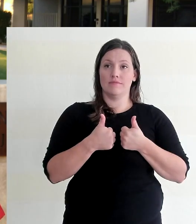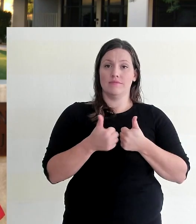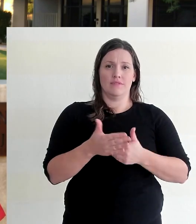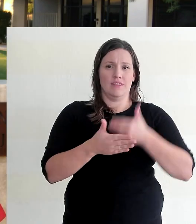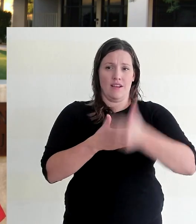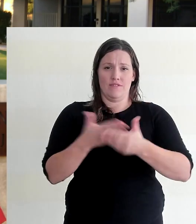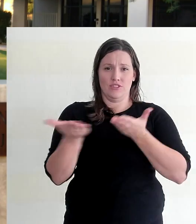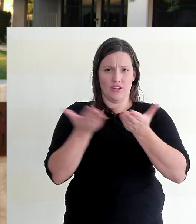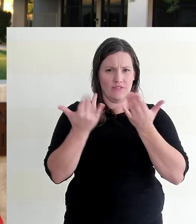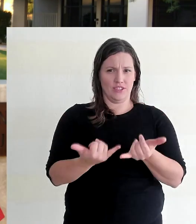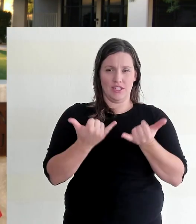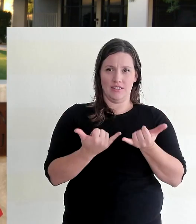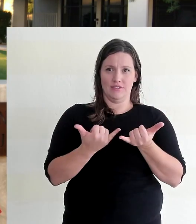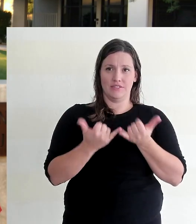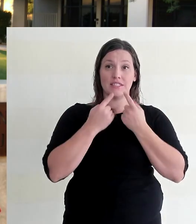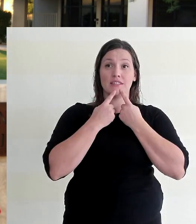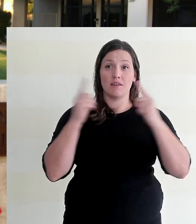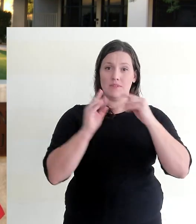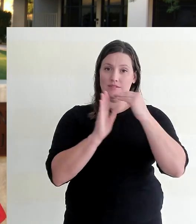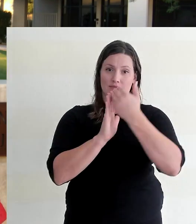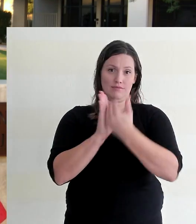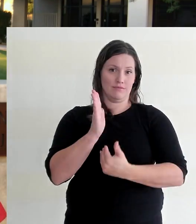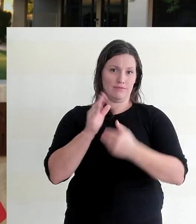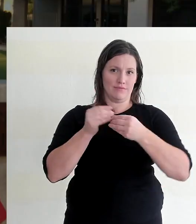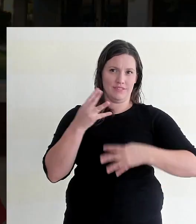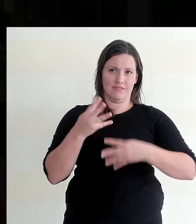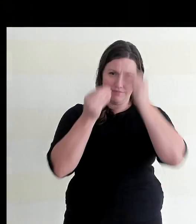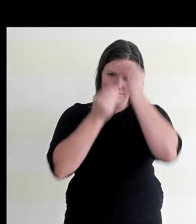to speed on. God's blessings and your worship. We'll see you in there.